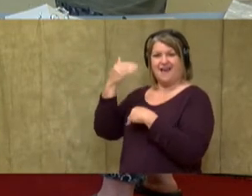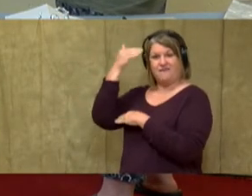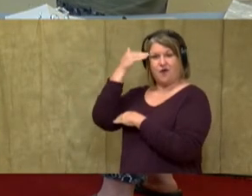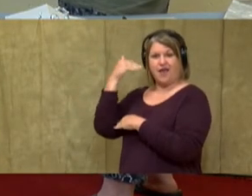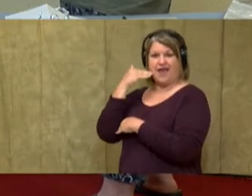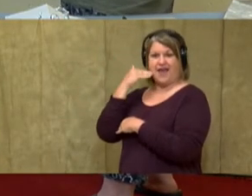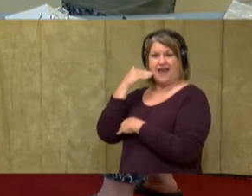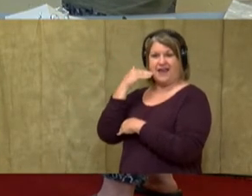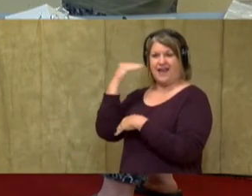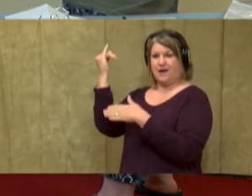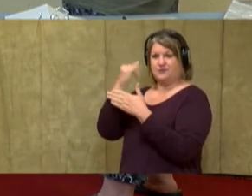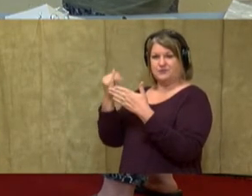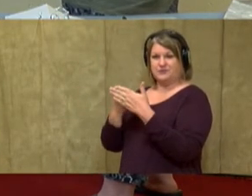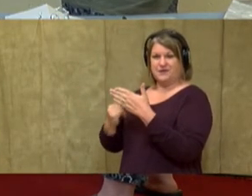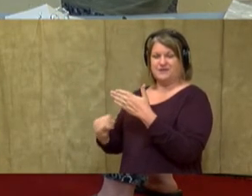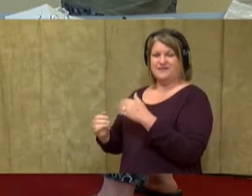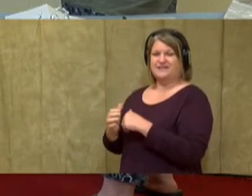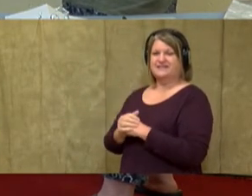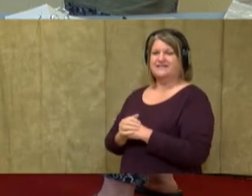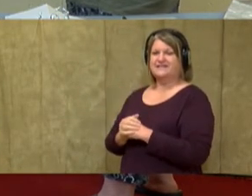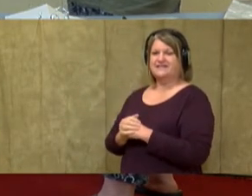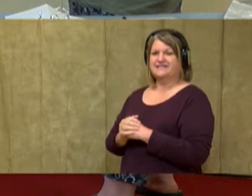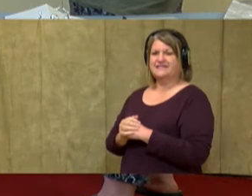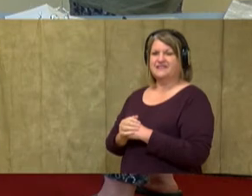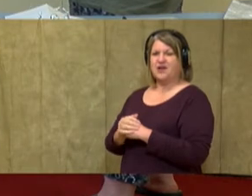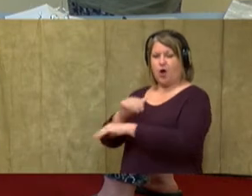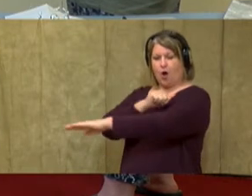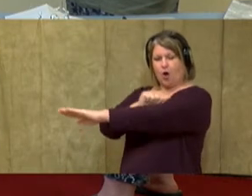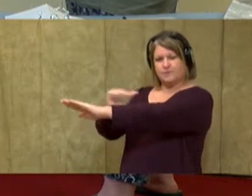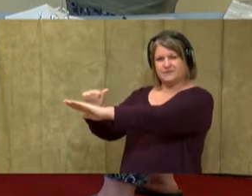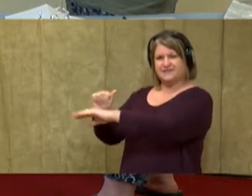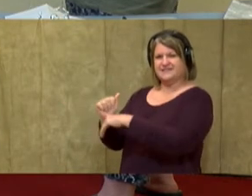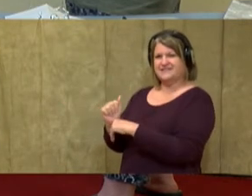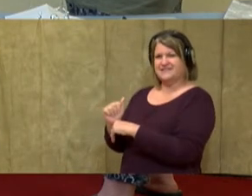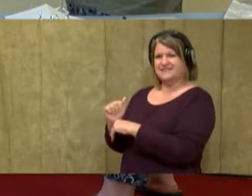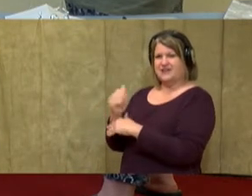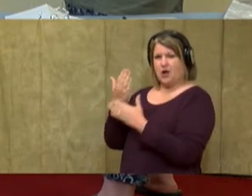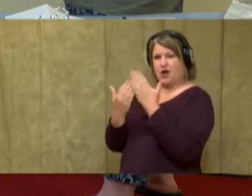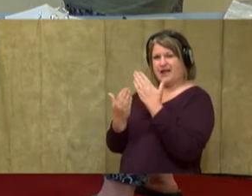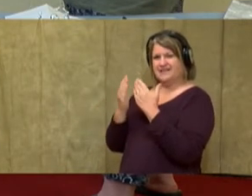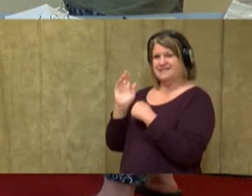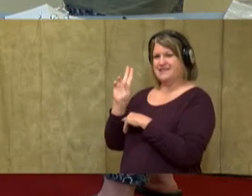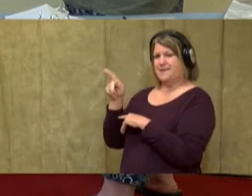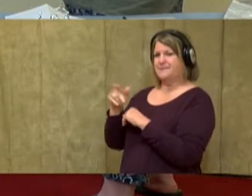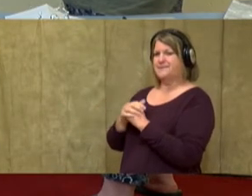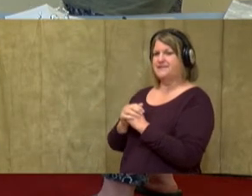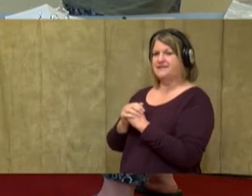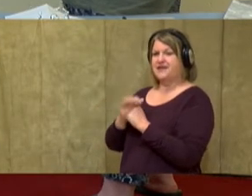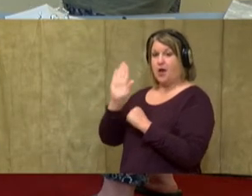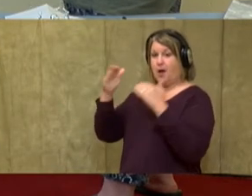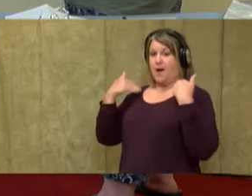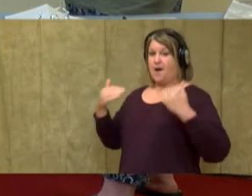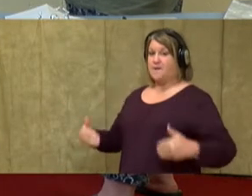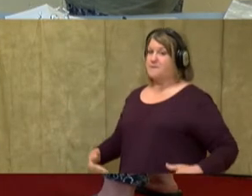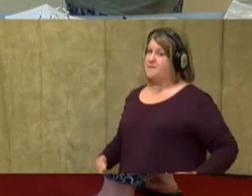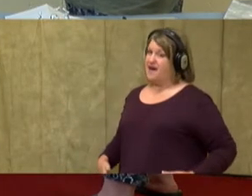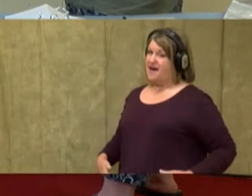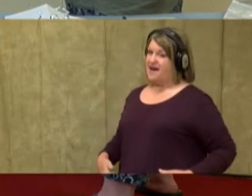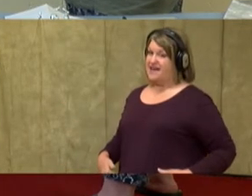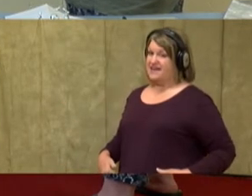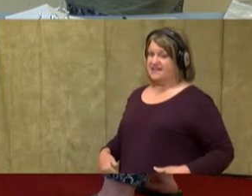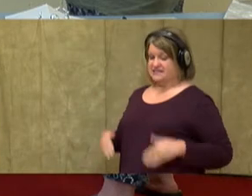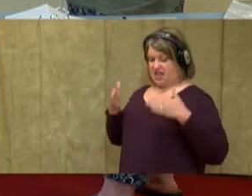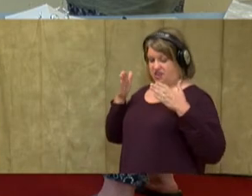a scribble. And we see her arm is stretched out and then her hands up. Now her body is kind of coming